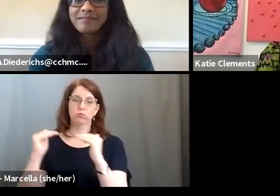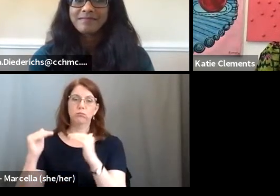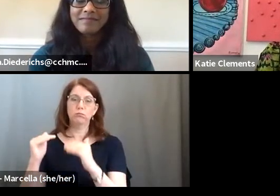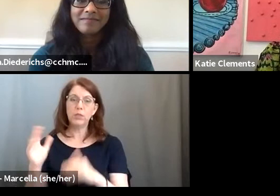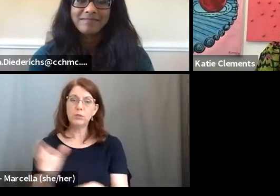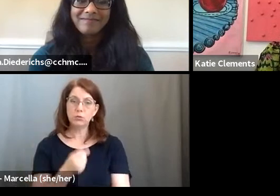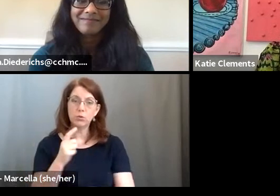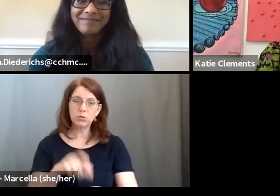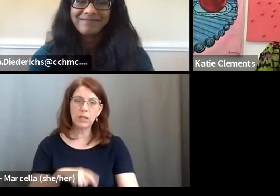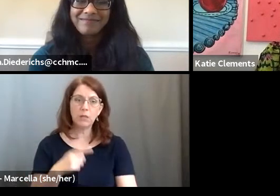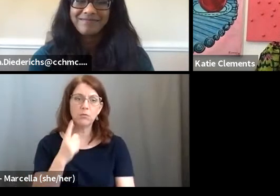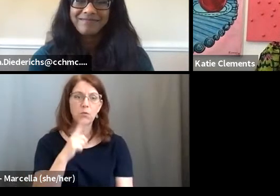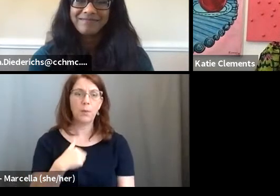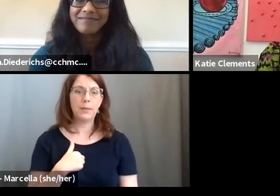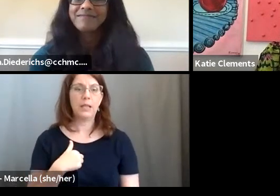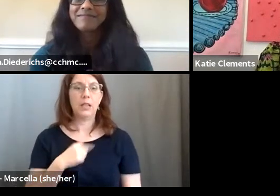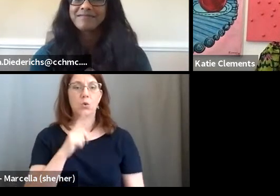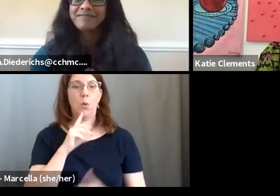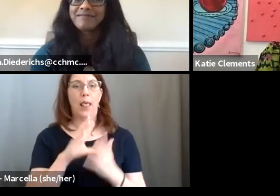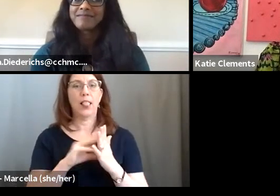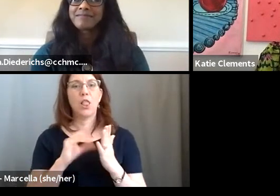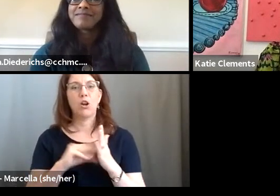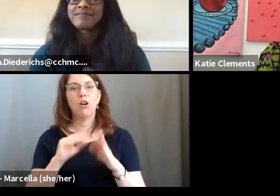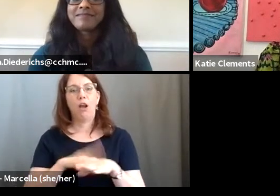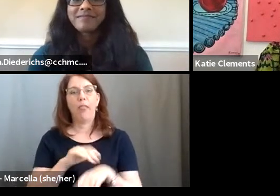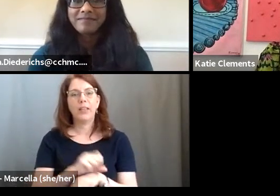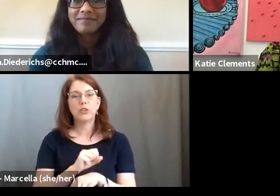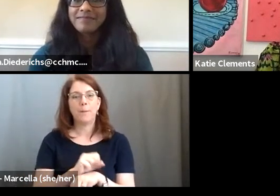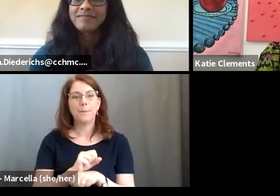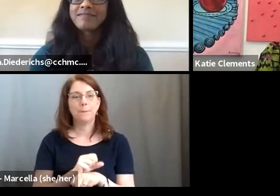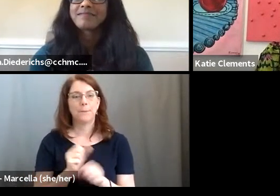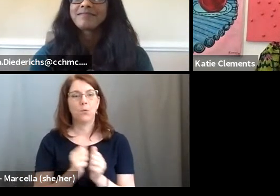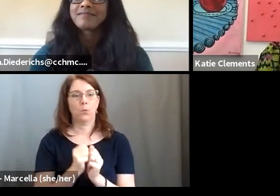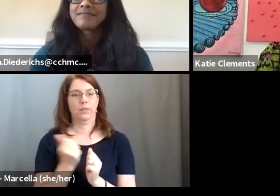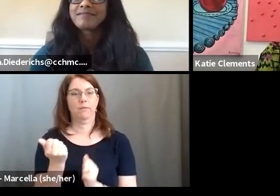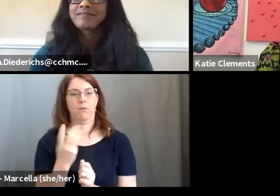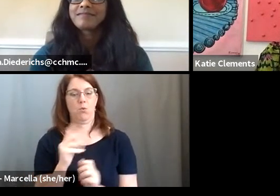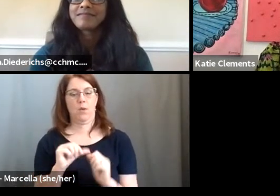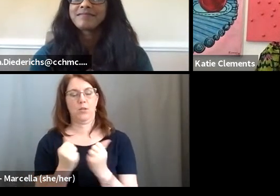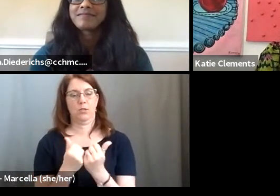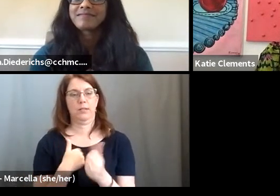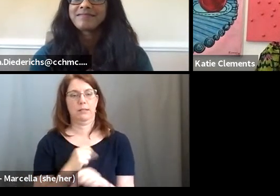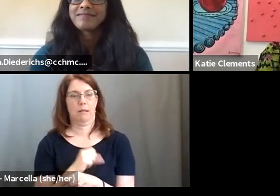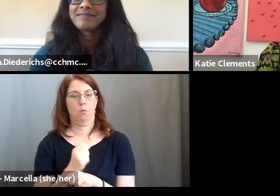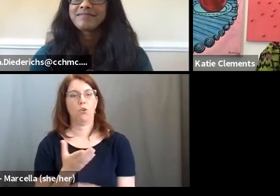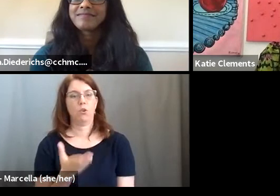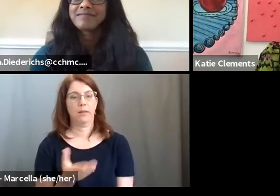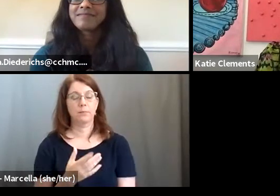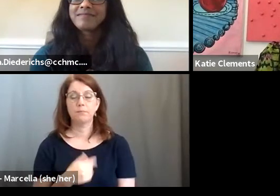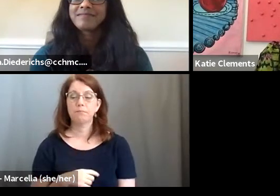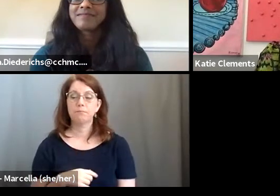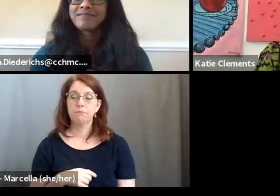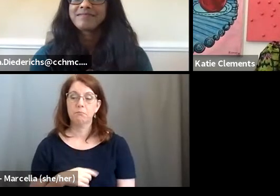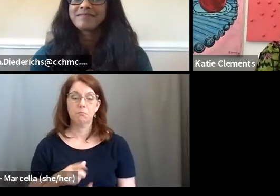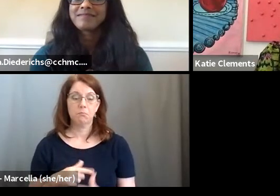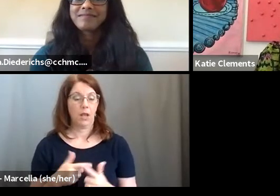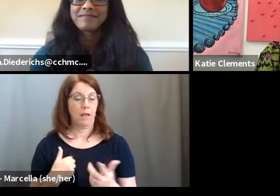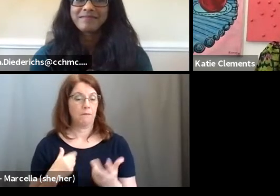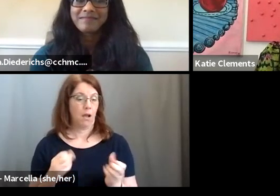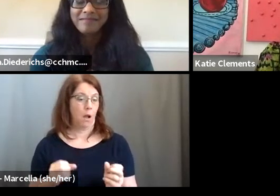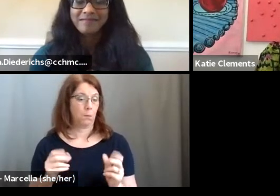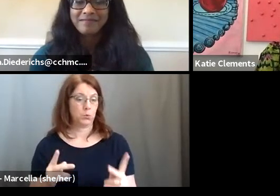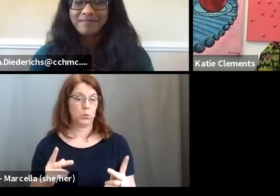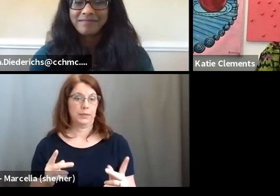took a while. I think it was for me, was definitely learning on the job with a couple of agencies that I worked at. From there, like I I had an opportunity